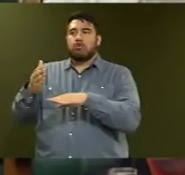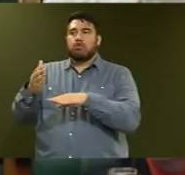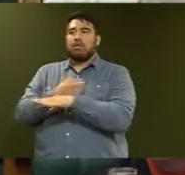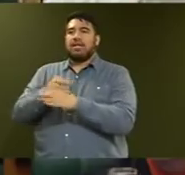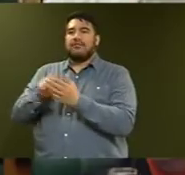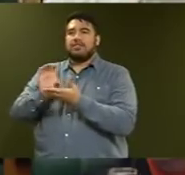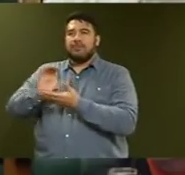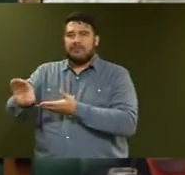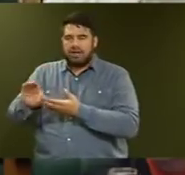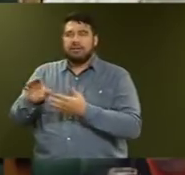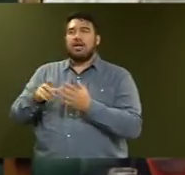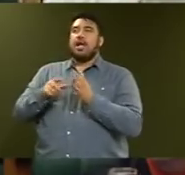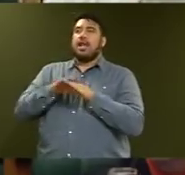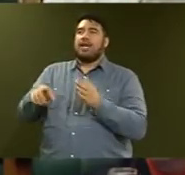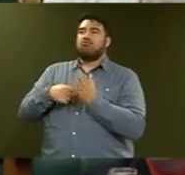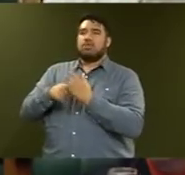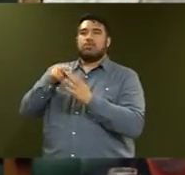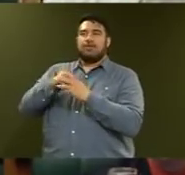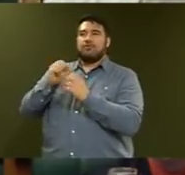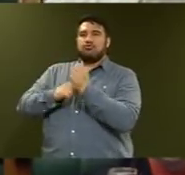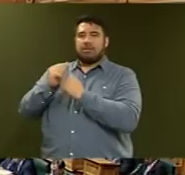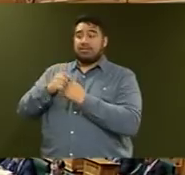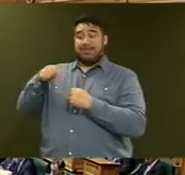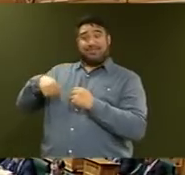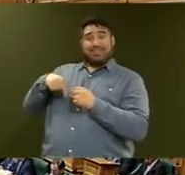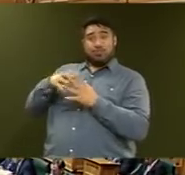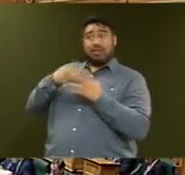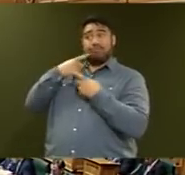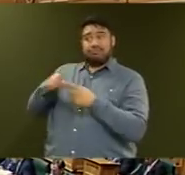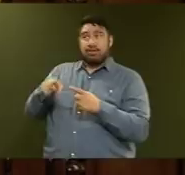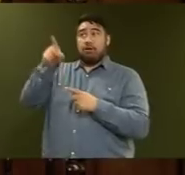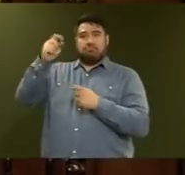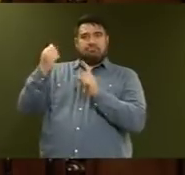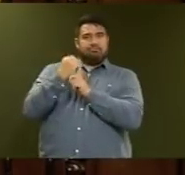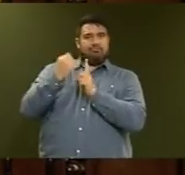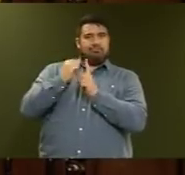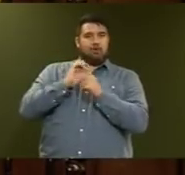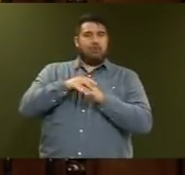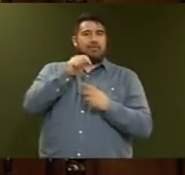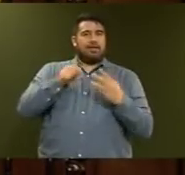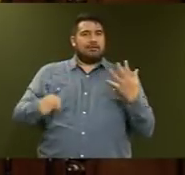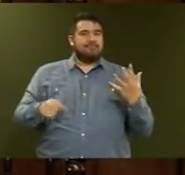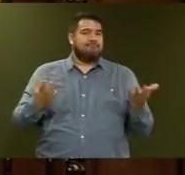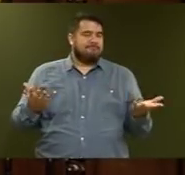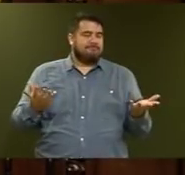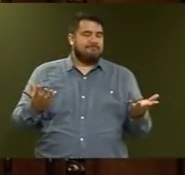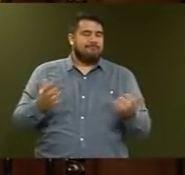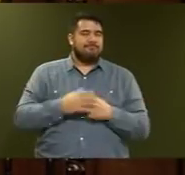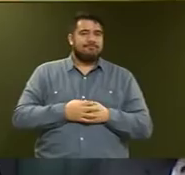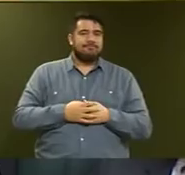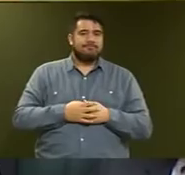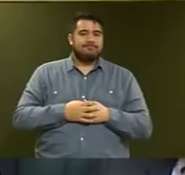in land transport infrastructure that we announced this week. Question number six, the Honourable Amy Adams.